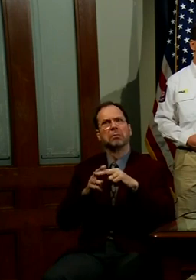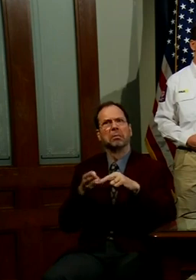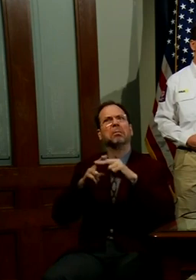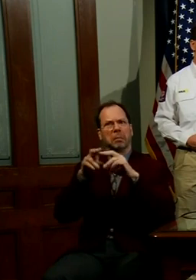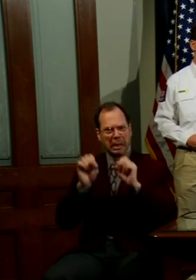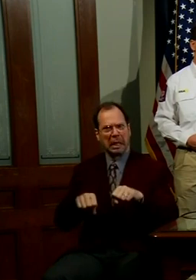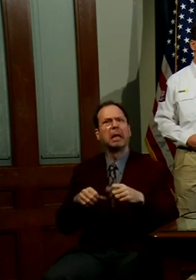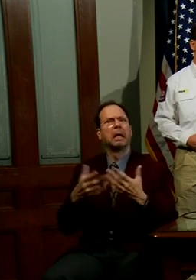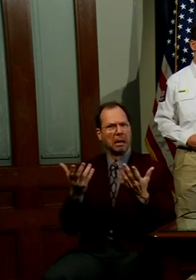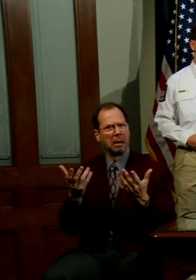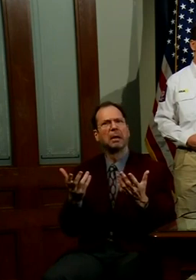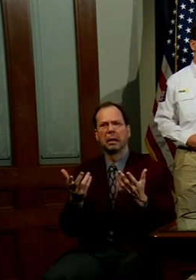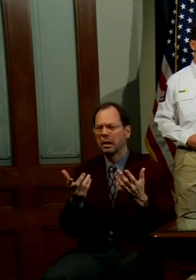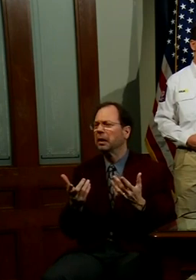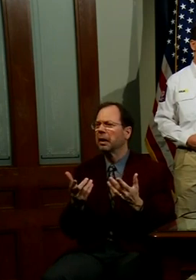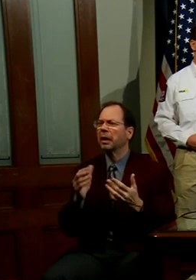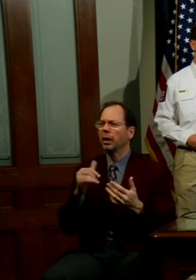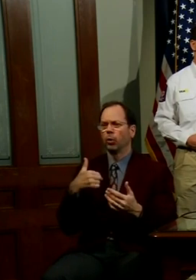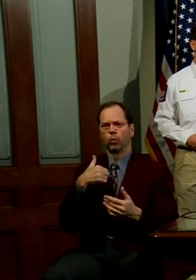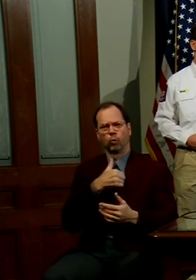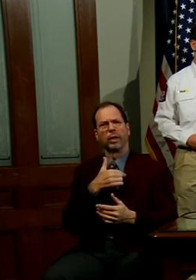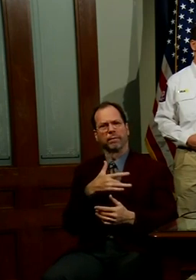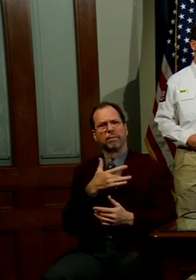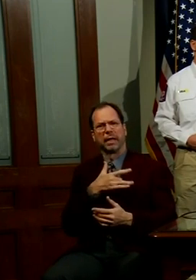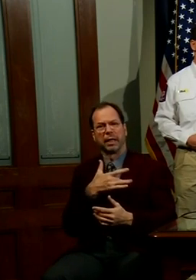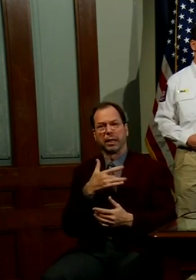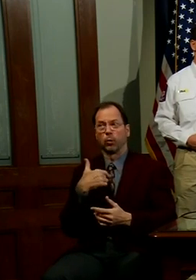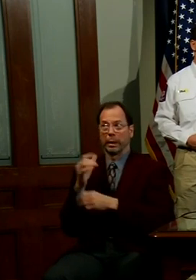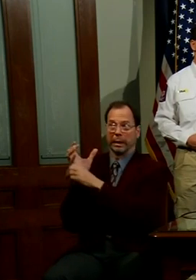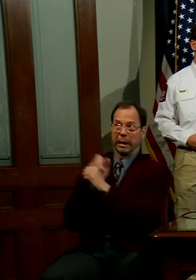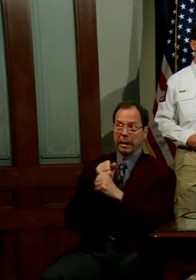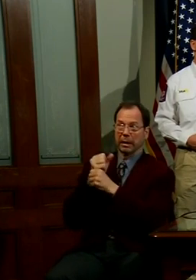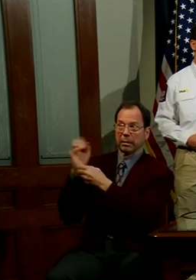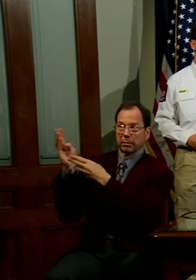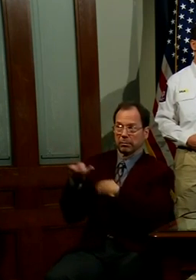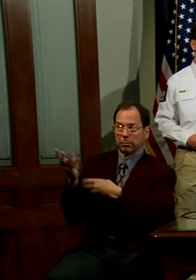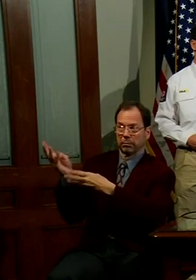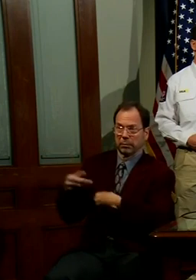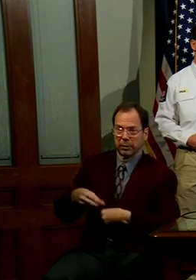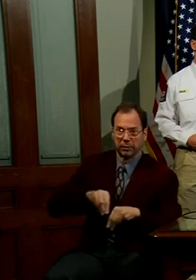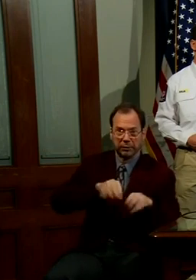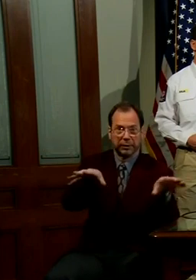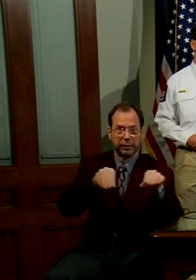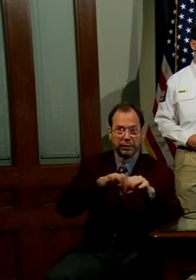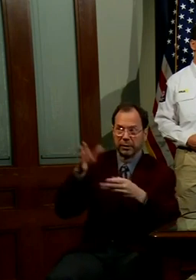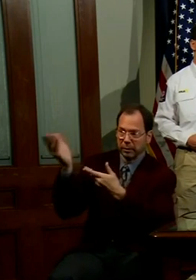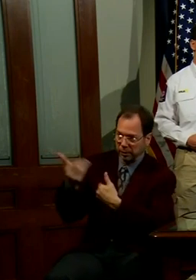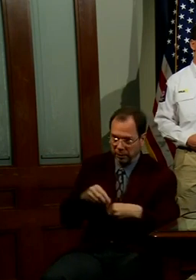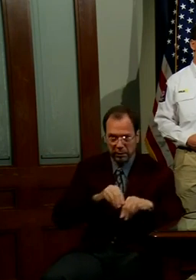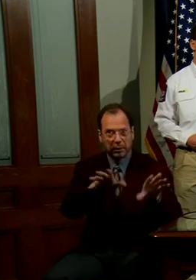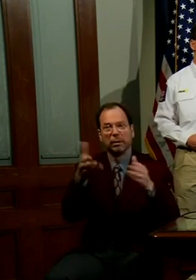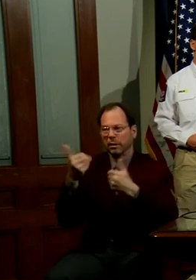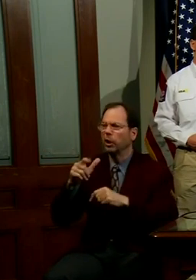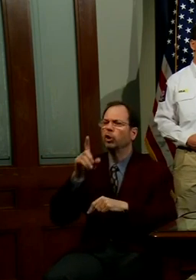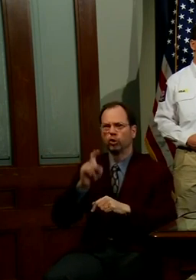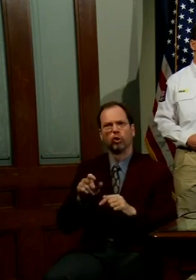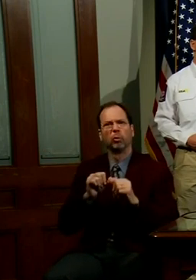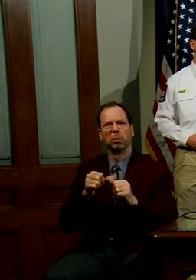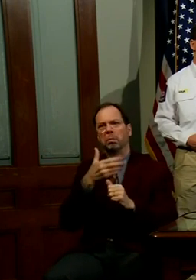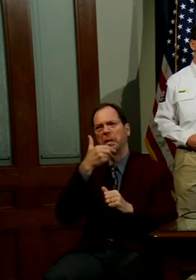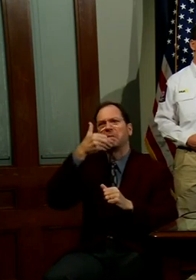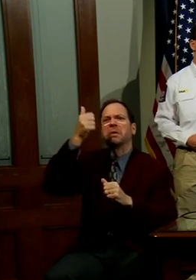considering what we believe is our incoming supply chain, those numbers should continue to improve going forward.